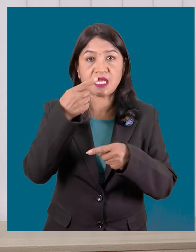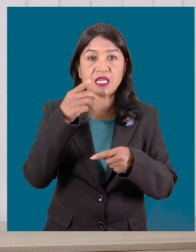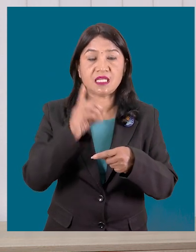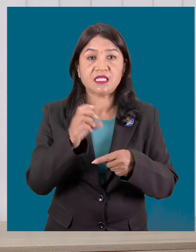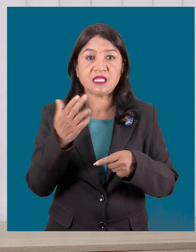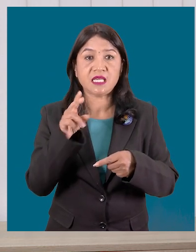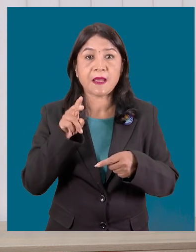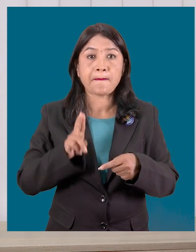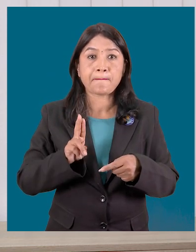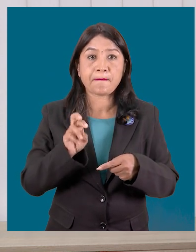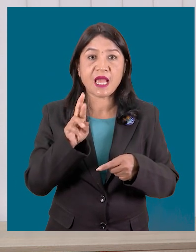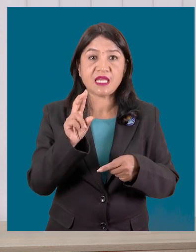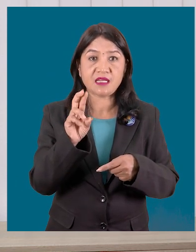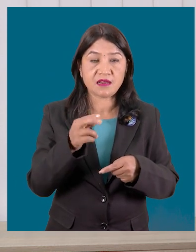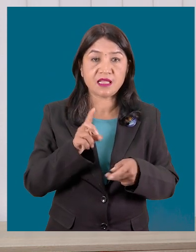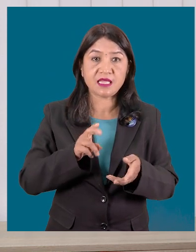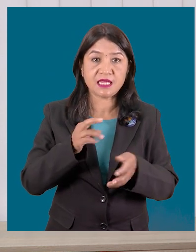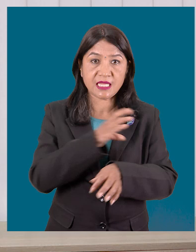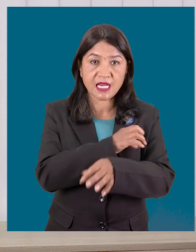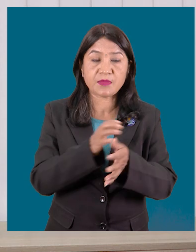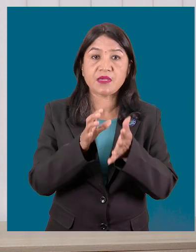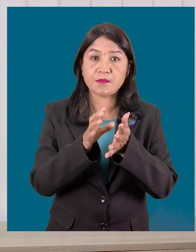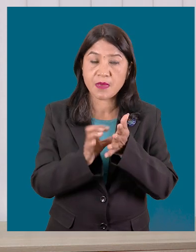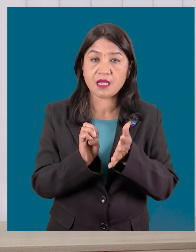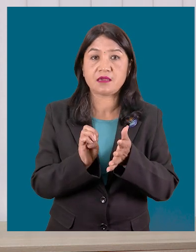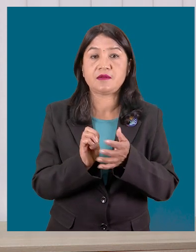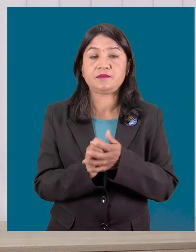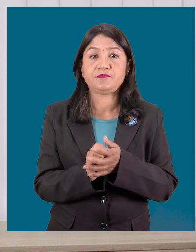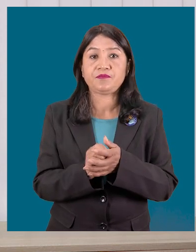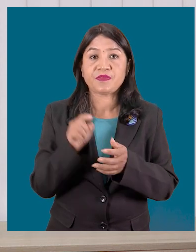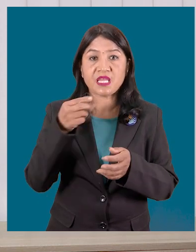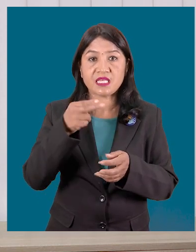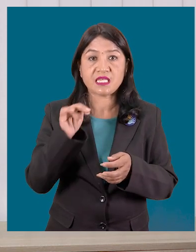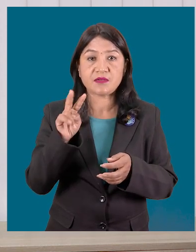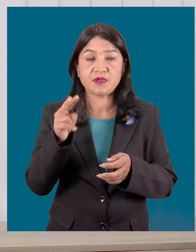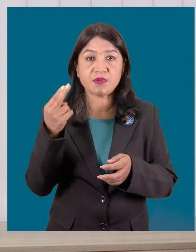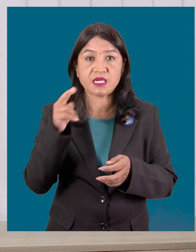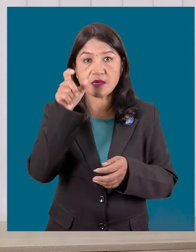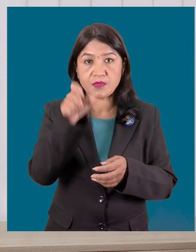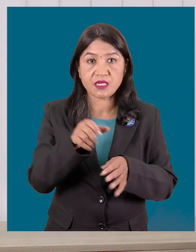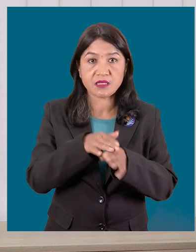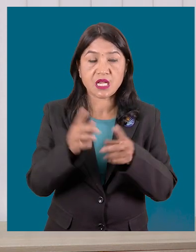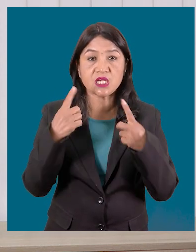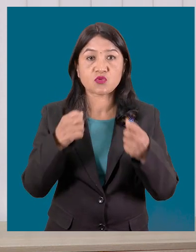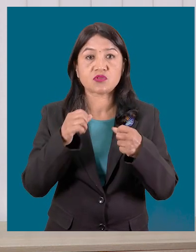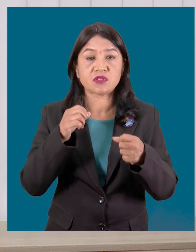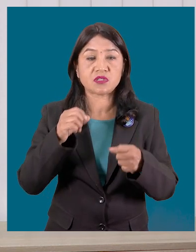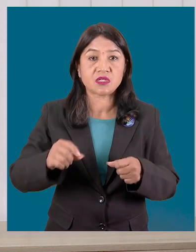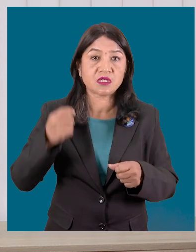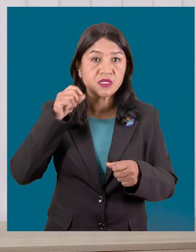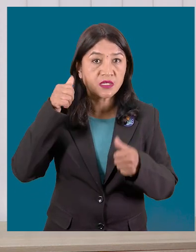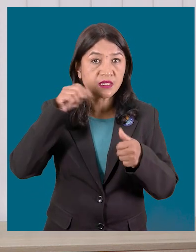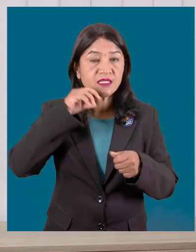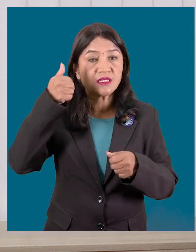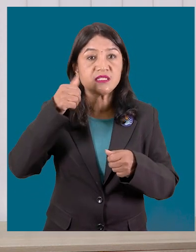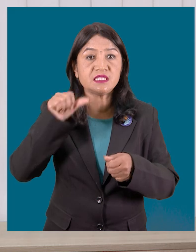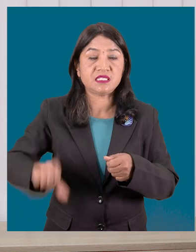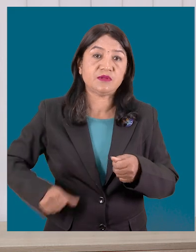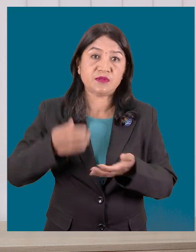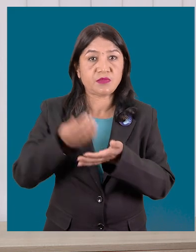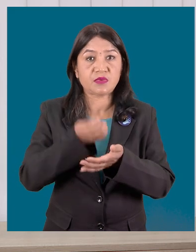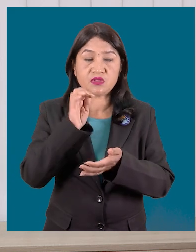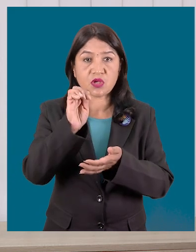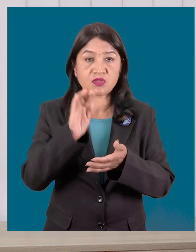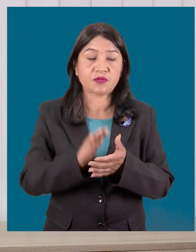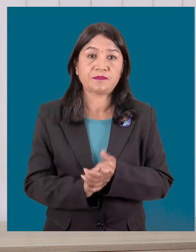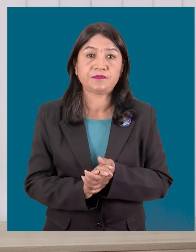antiretroviral therapy adherence have enabled people living with HIV to lead long and healthy lives.